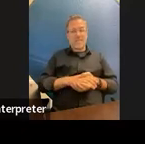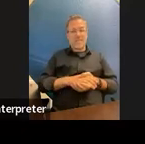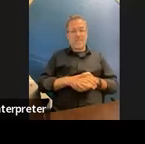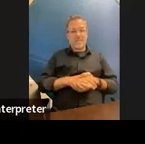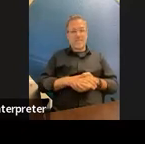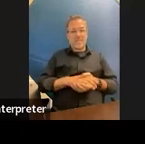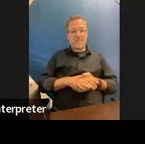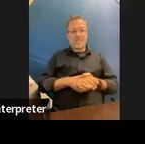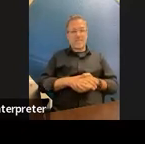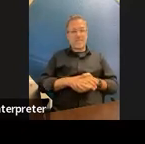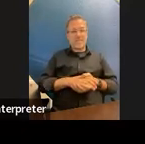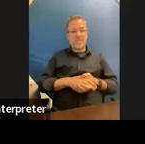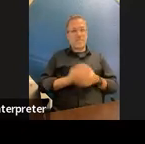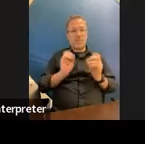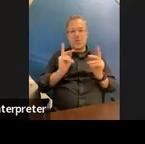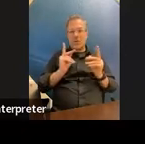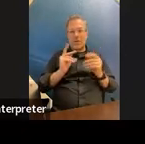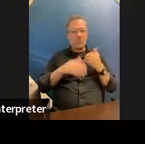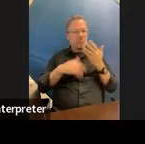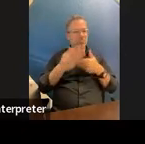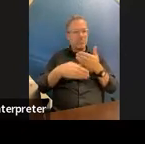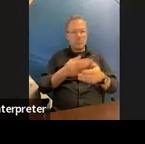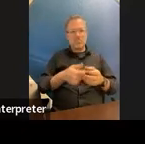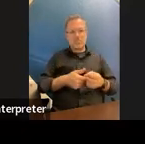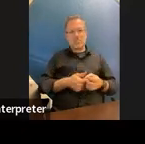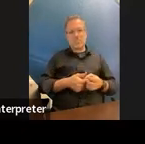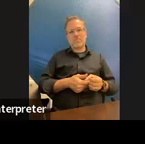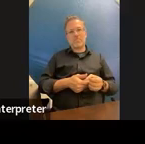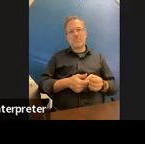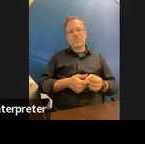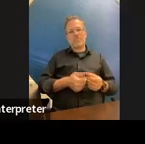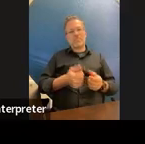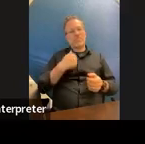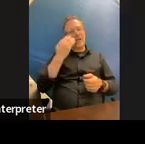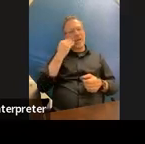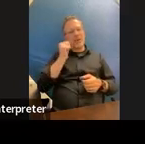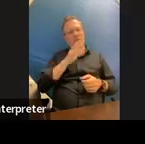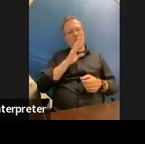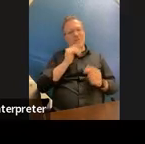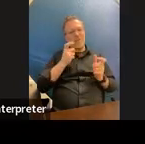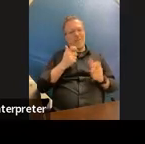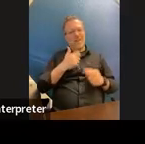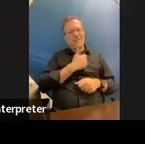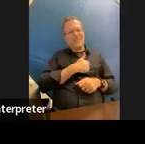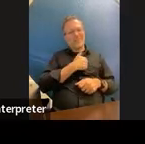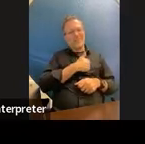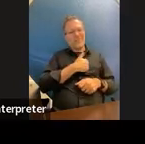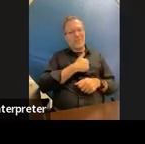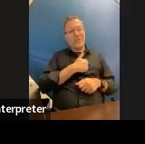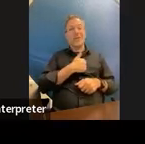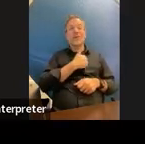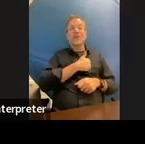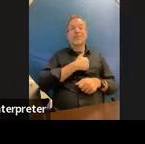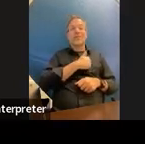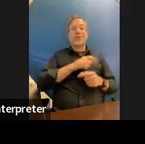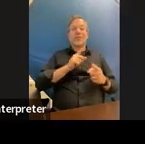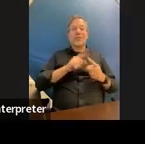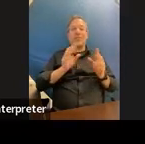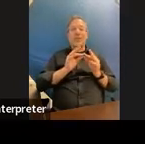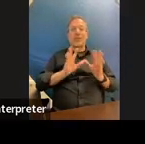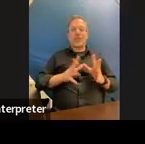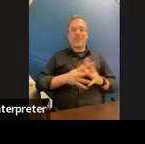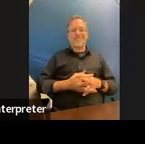all right i'm gonna keep going i'm flying i know i talk fast i'm sorry my apologies especially to the interpreter